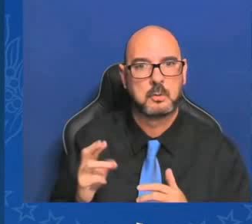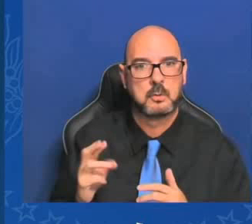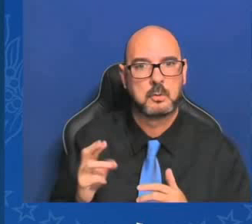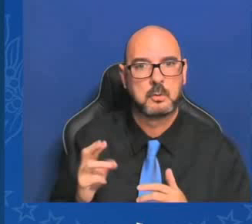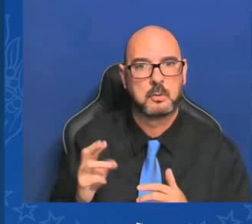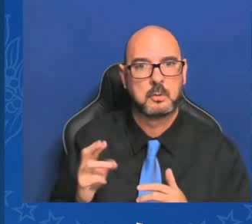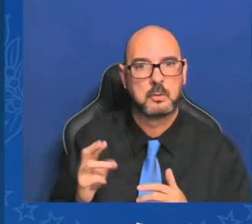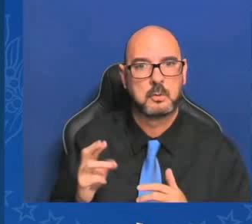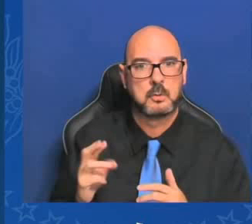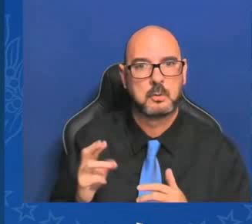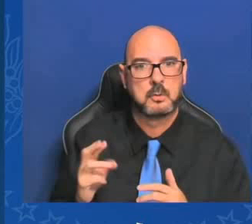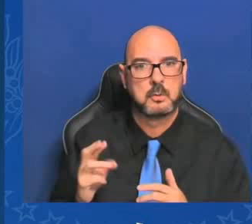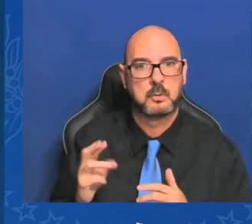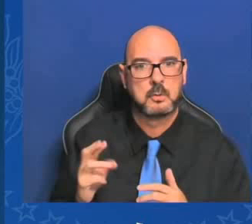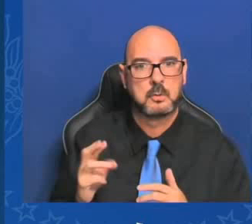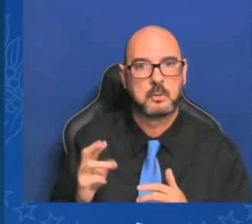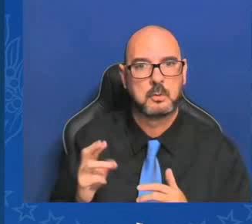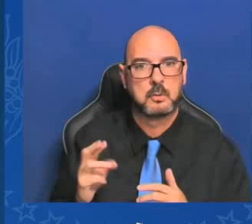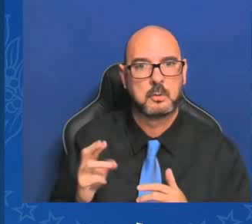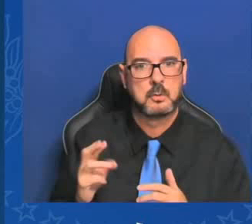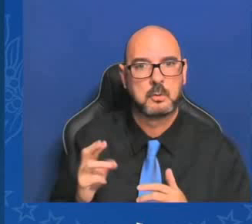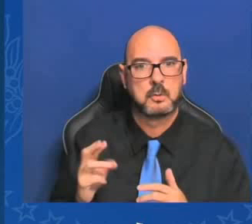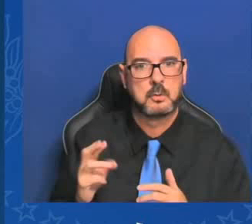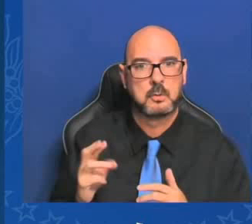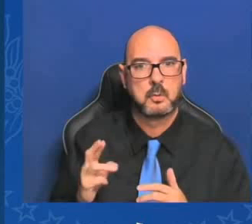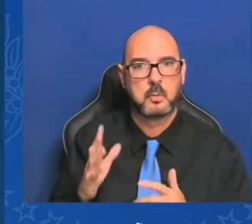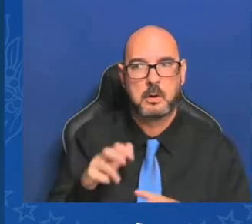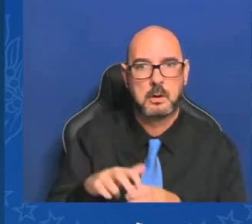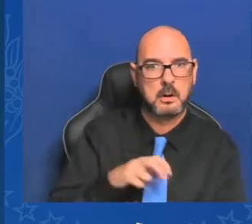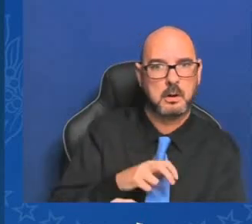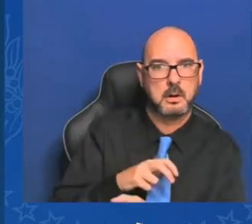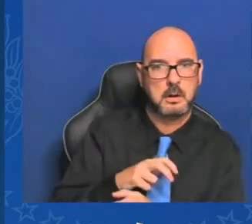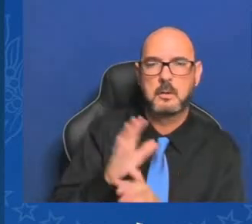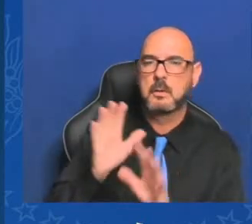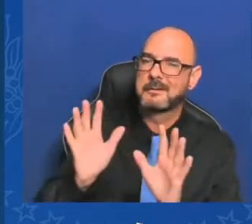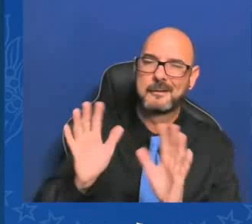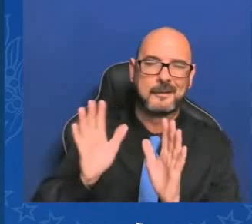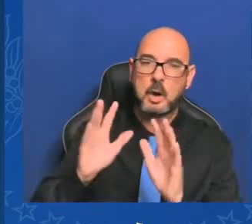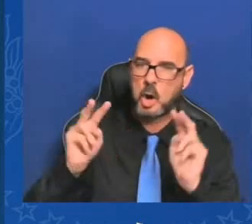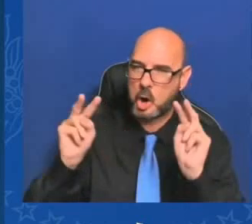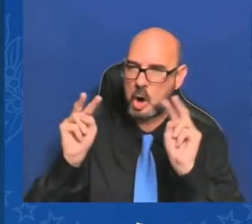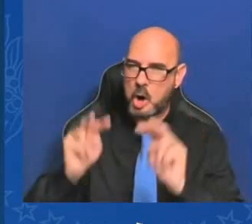data as the authority in his argument, he's got a huge issue, but let's continue. The in-depth, and by the way,